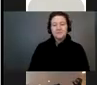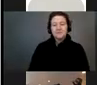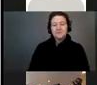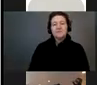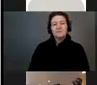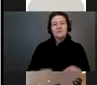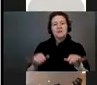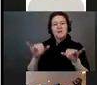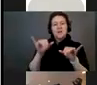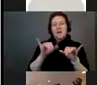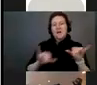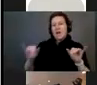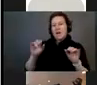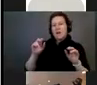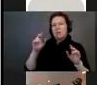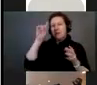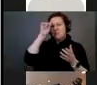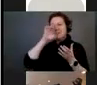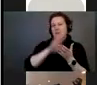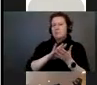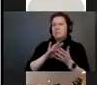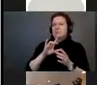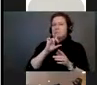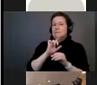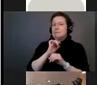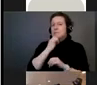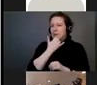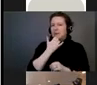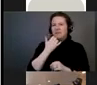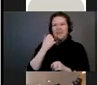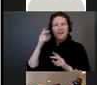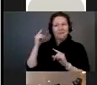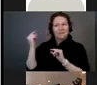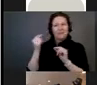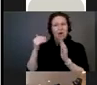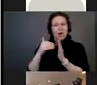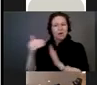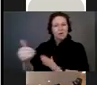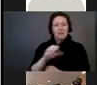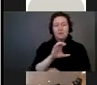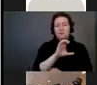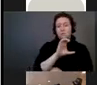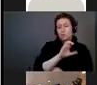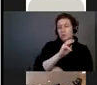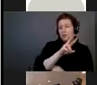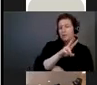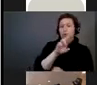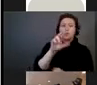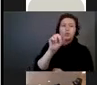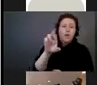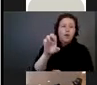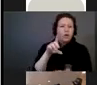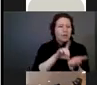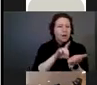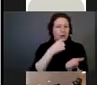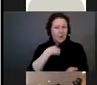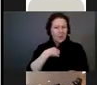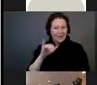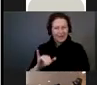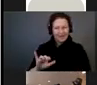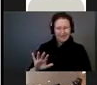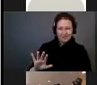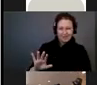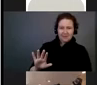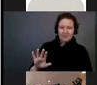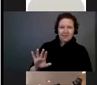So, some CMV myths, things that I hear quite a bit. Congenital CMV is rare. I've had doctors say this to me. I've had them say,